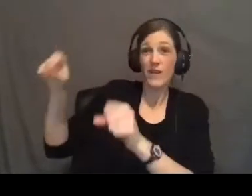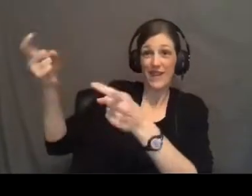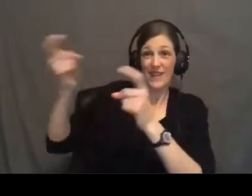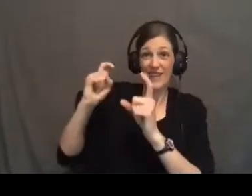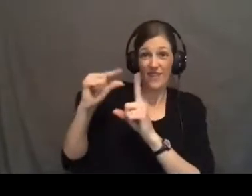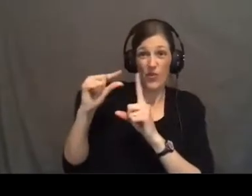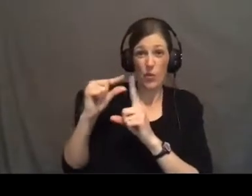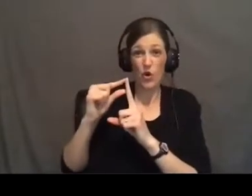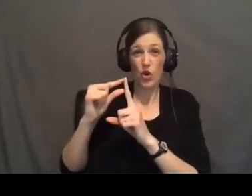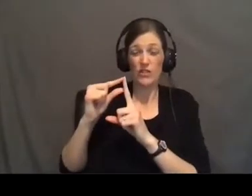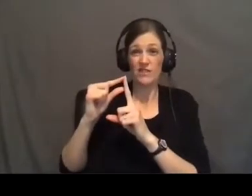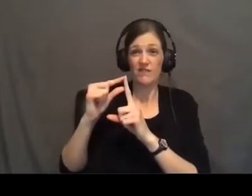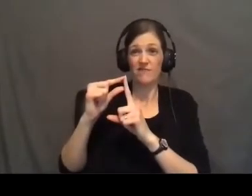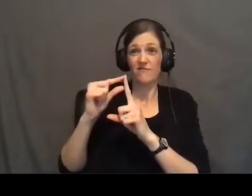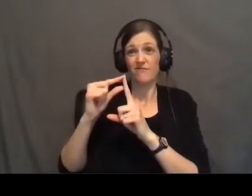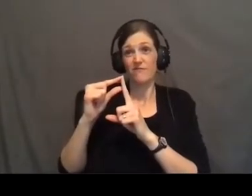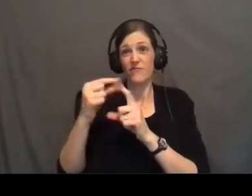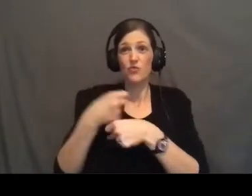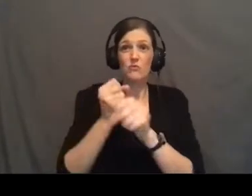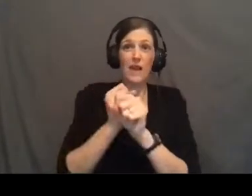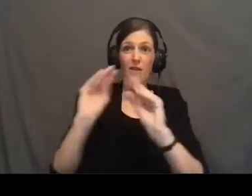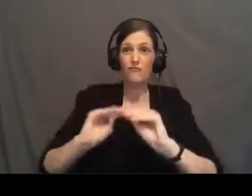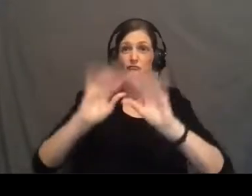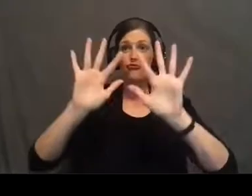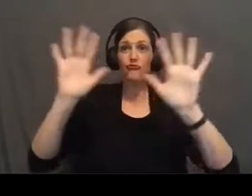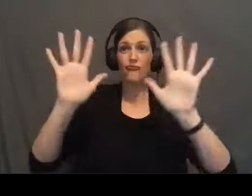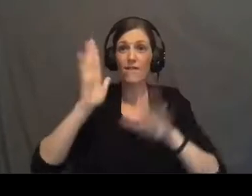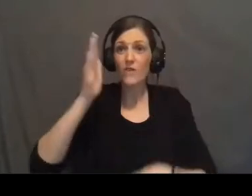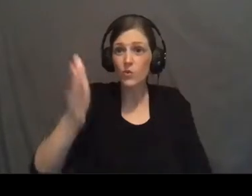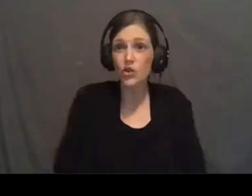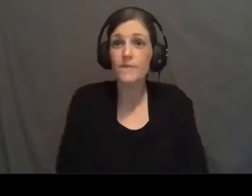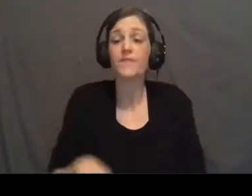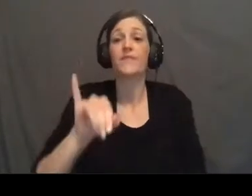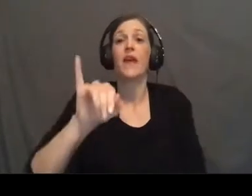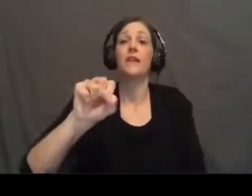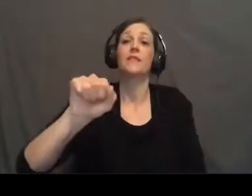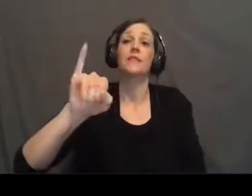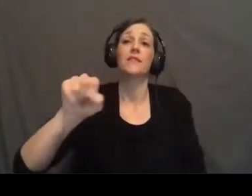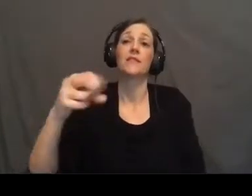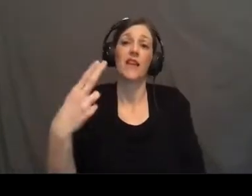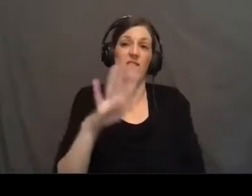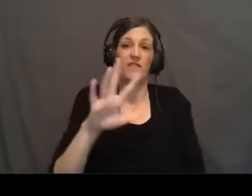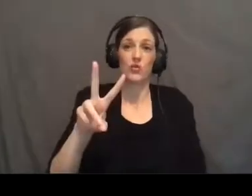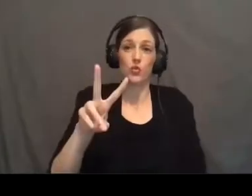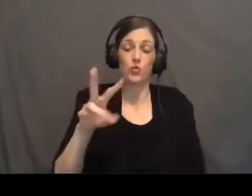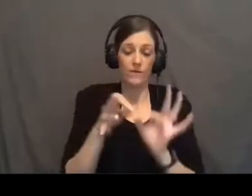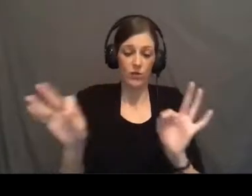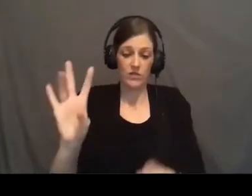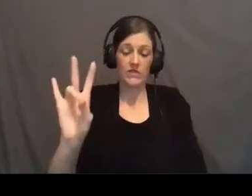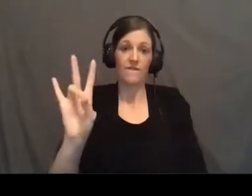that can paint a bright future. In Isaiah 52, verse 7,